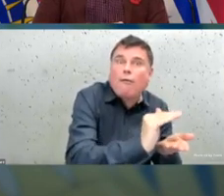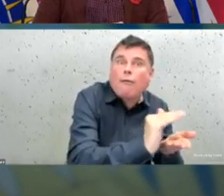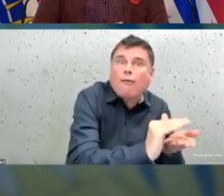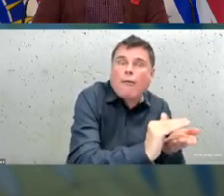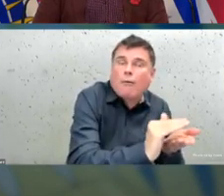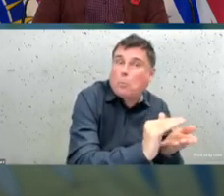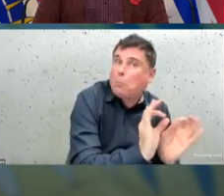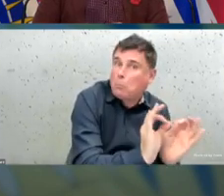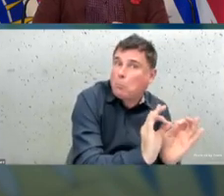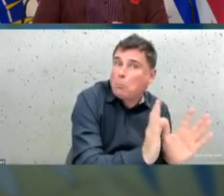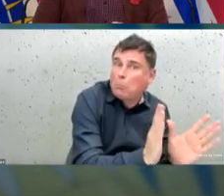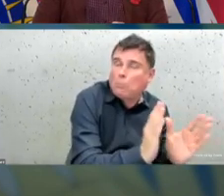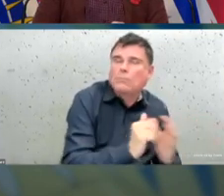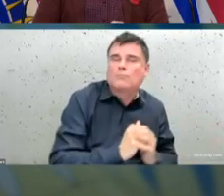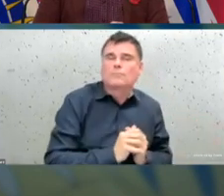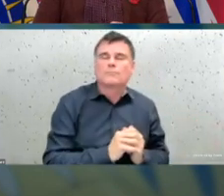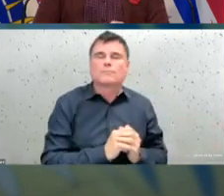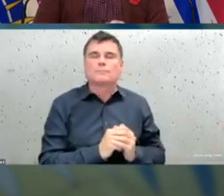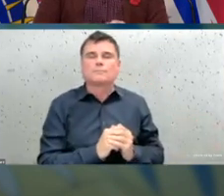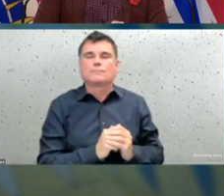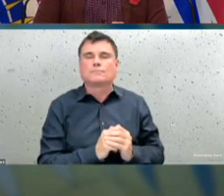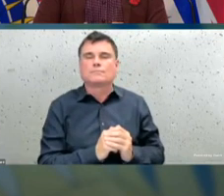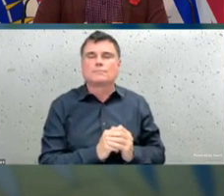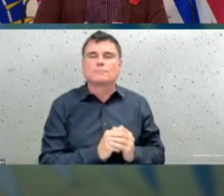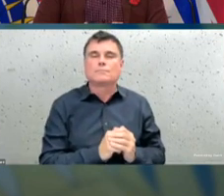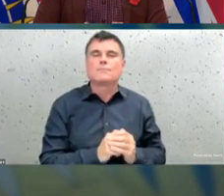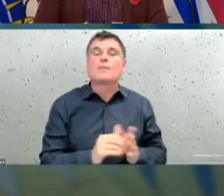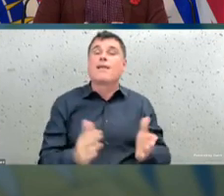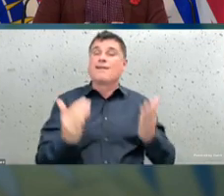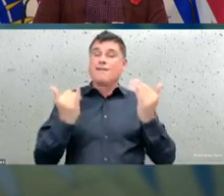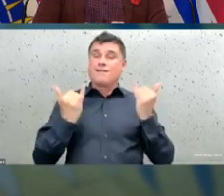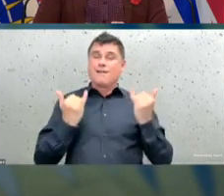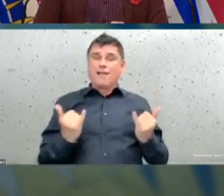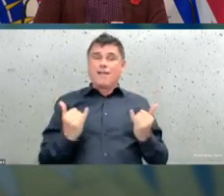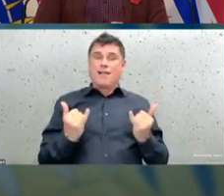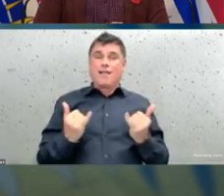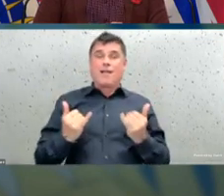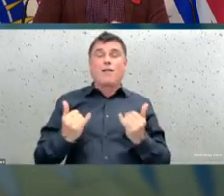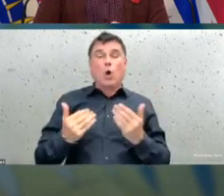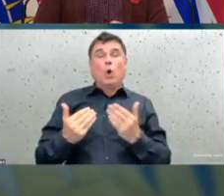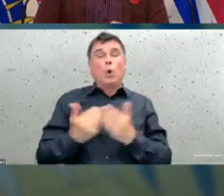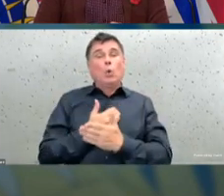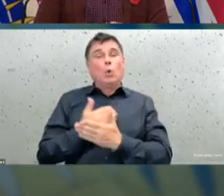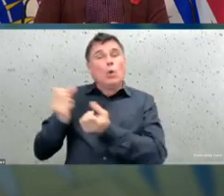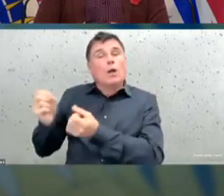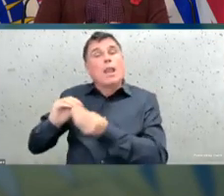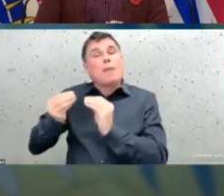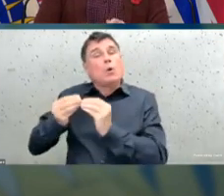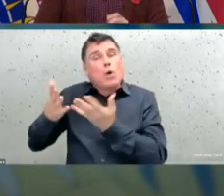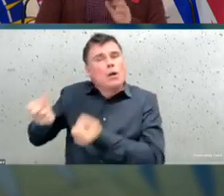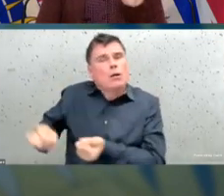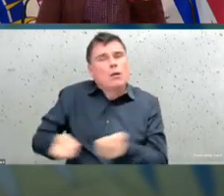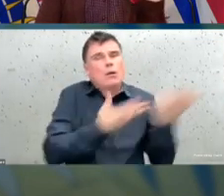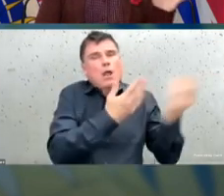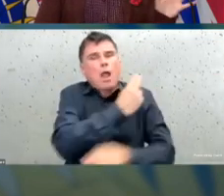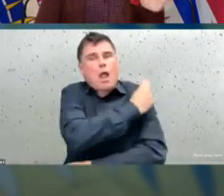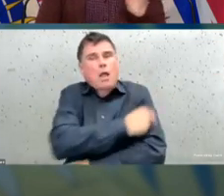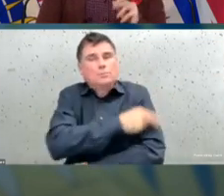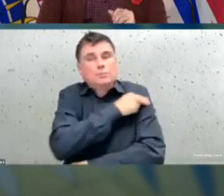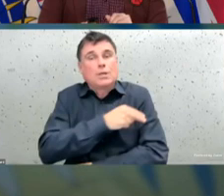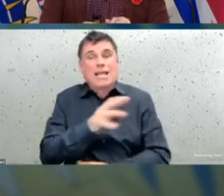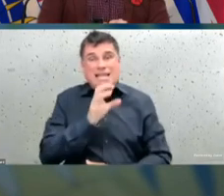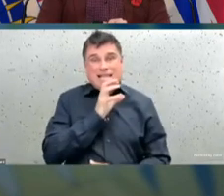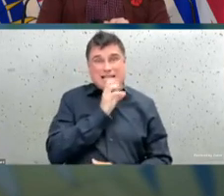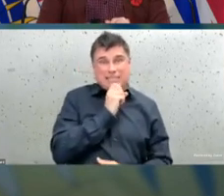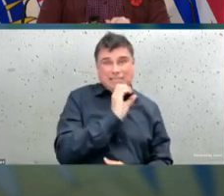bottom, we see again that in younger people, 0-19 year age group, that that remains low. And this is something that we have been